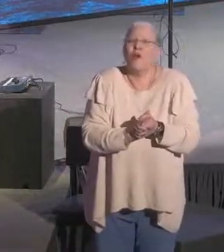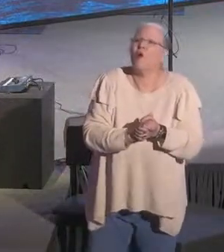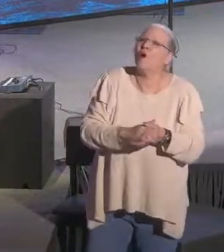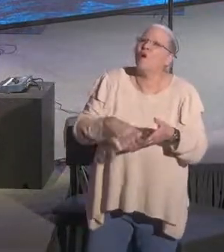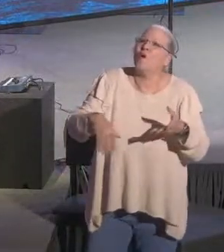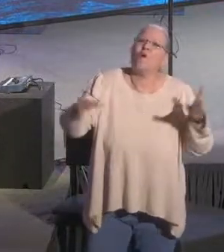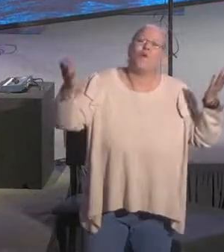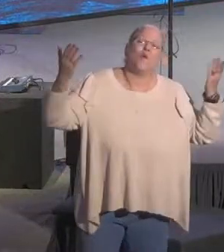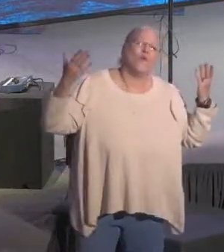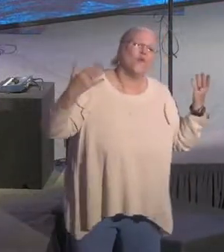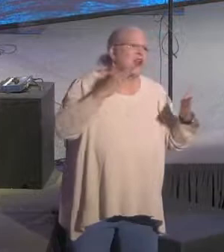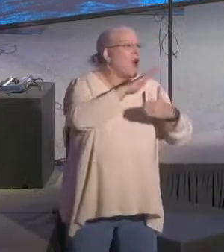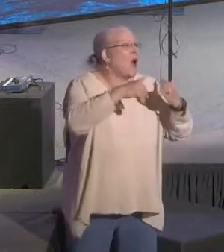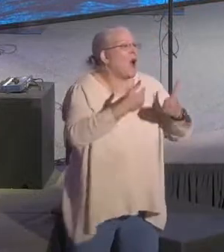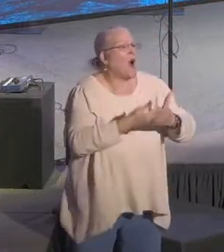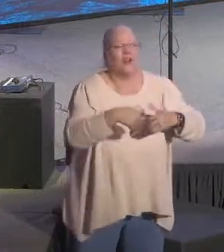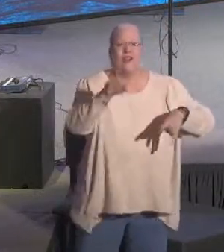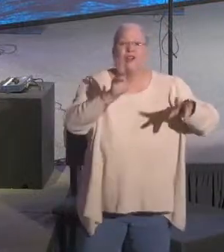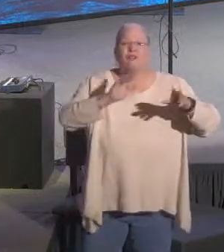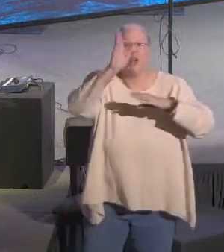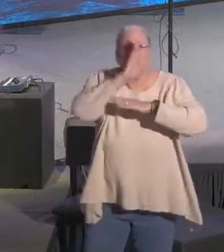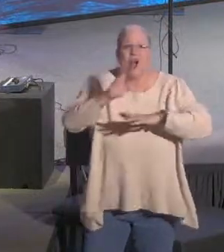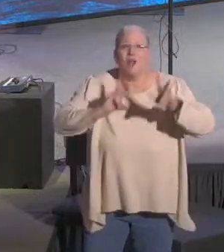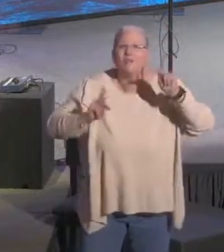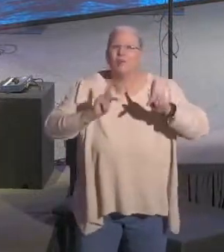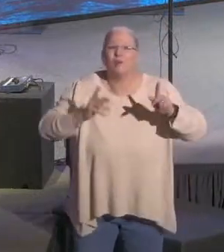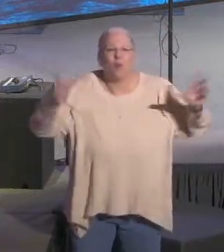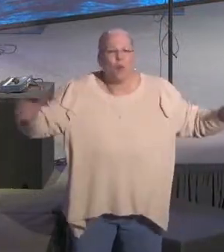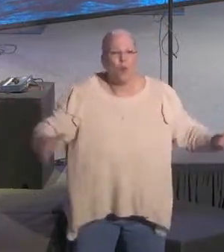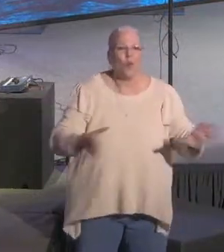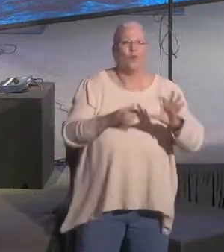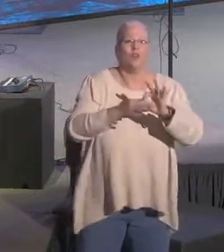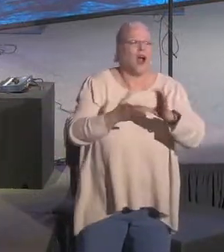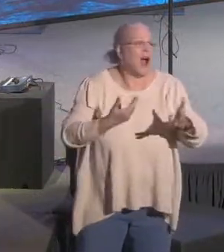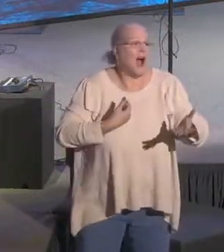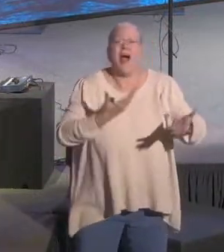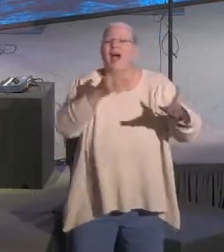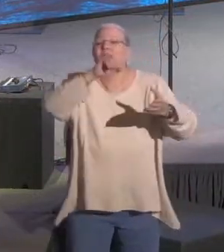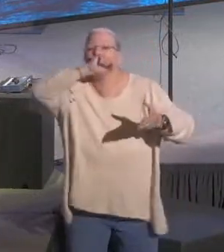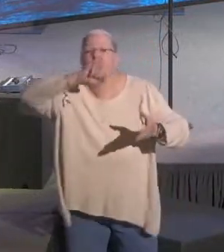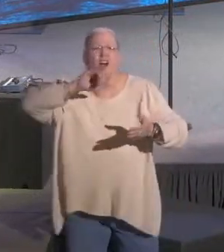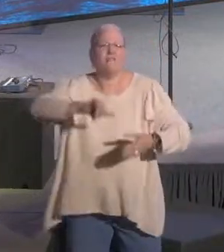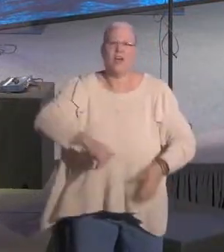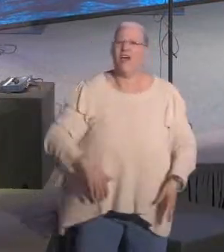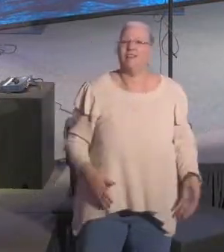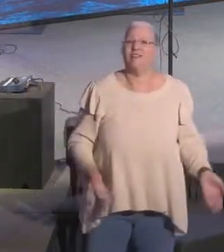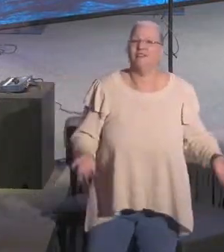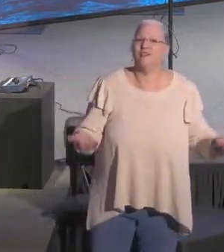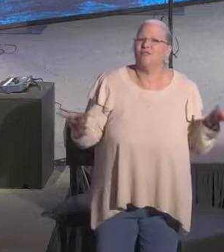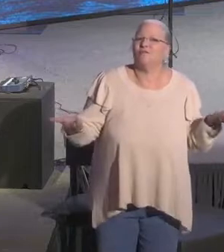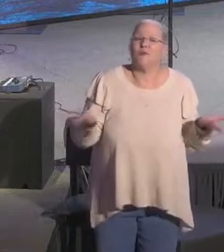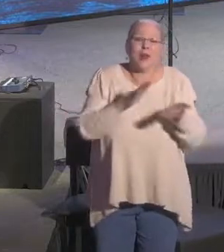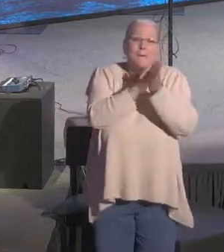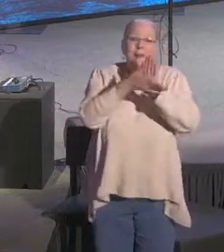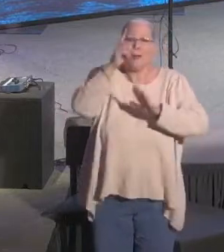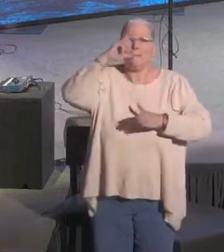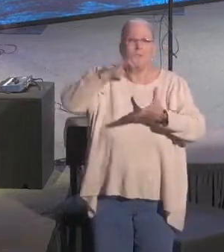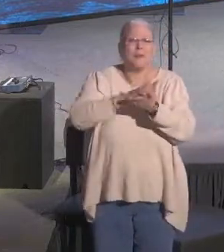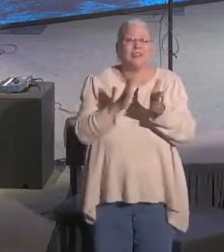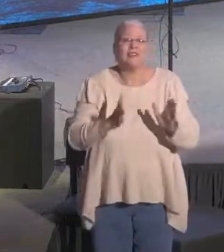God come together in one place, and I love to be part of that. I've loved it since the day I became a believer in 1985,